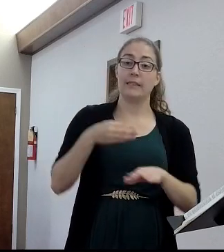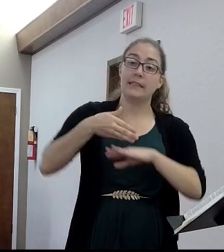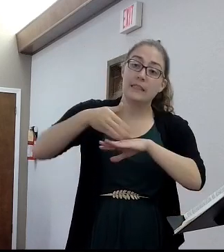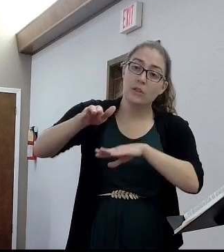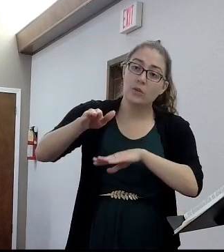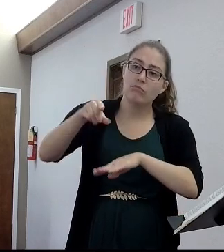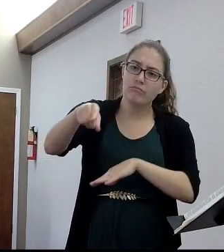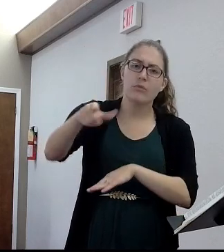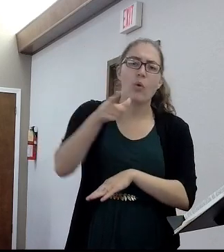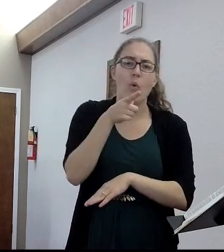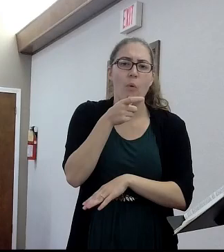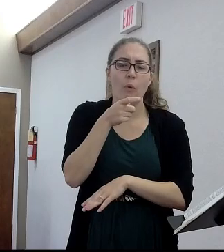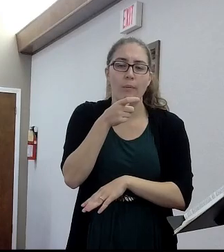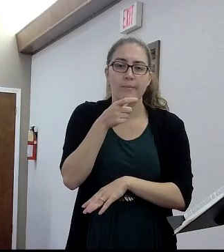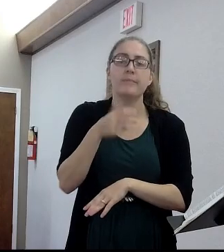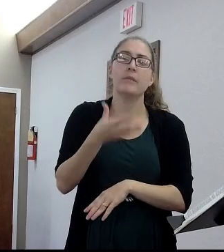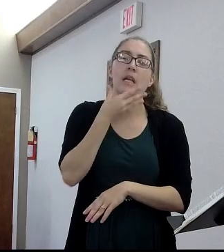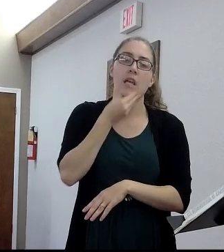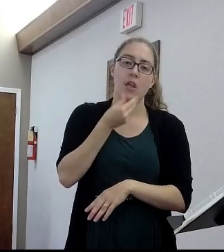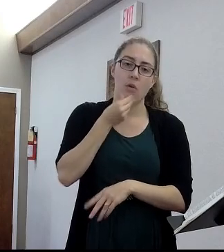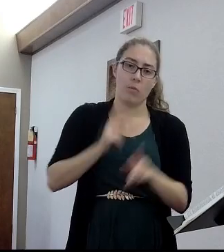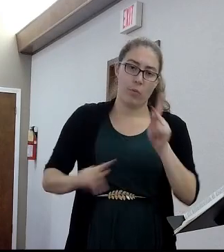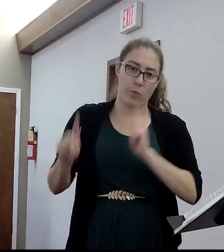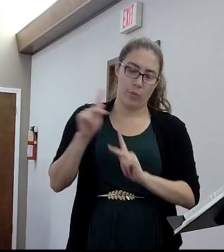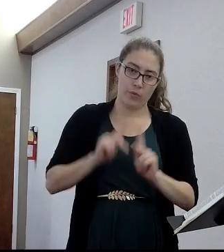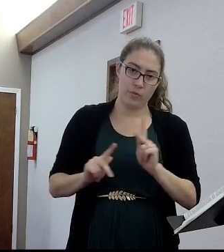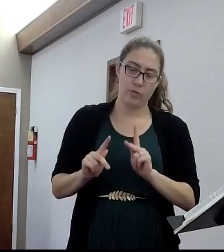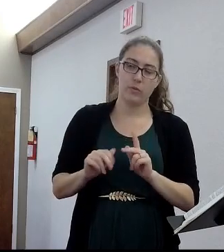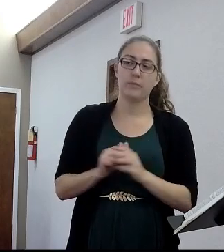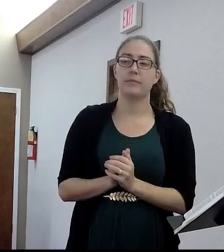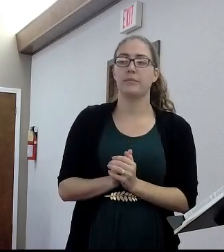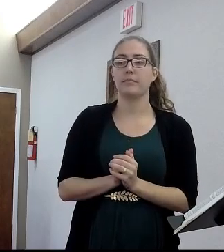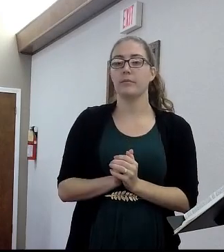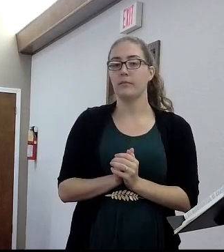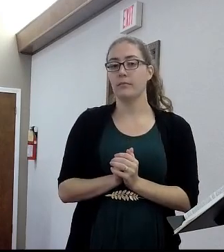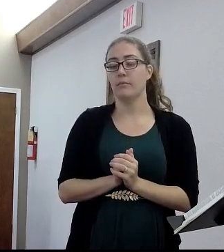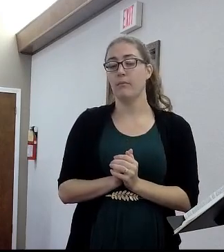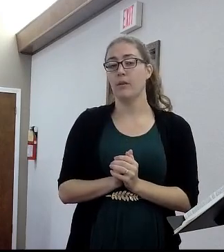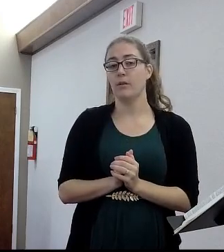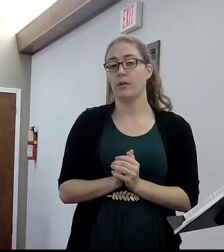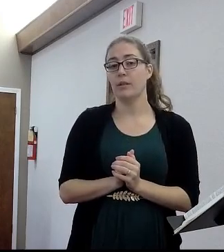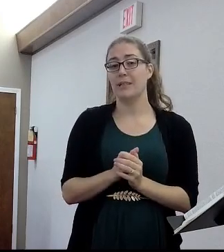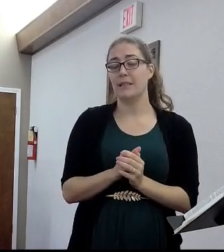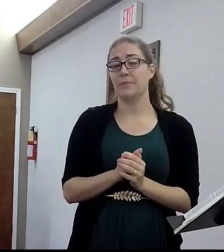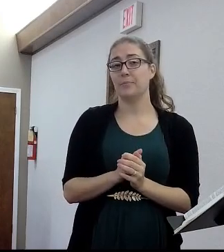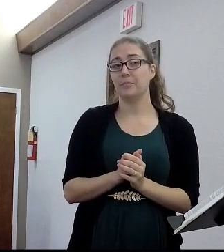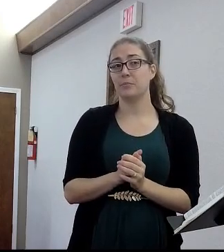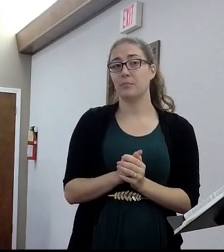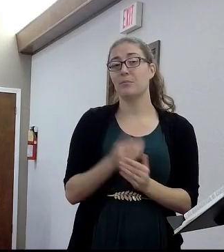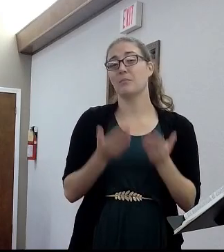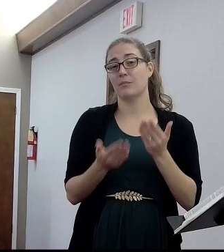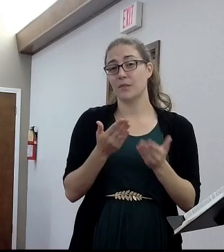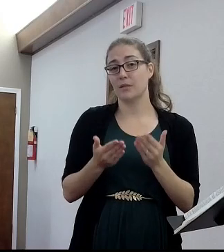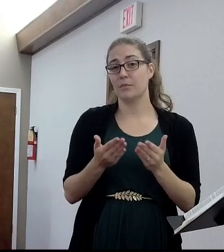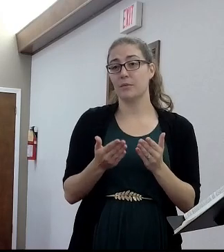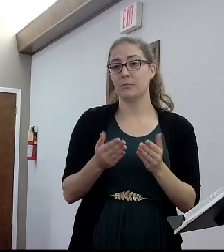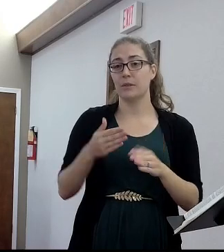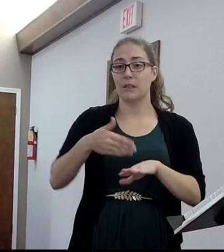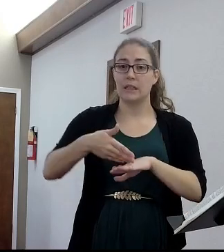hence the title of the word. And so, it's likely that this book was intended to all Jewish believers.